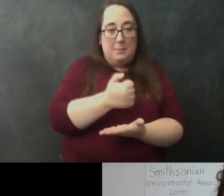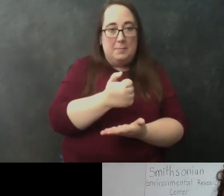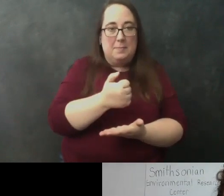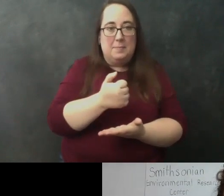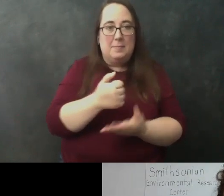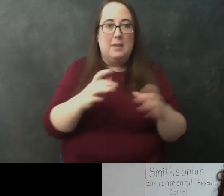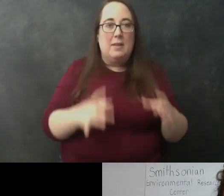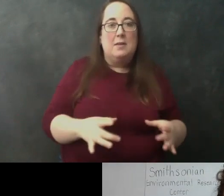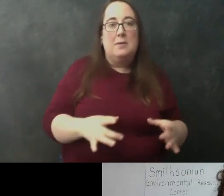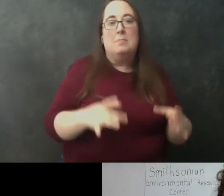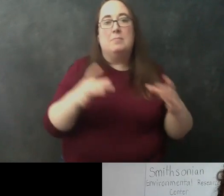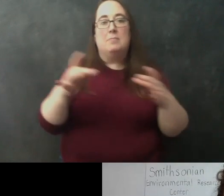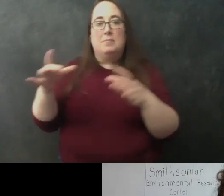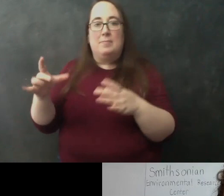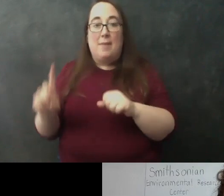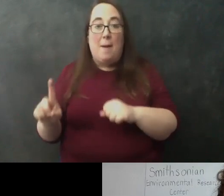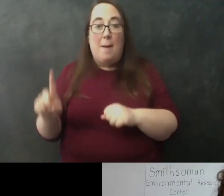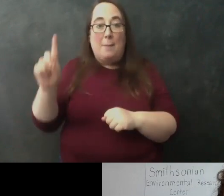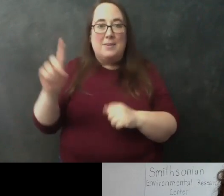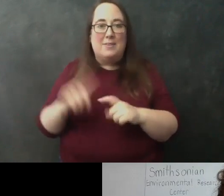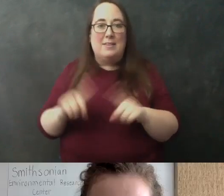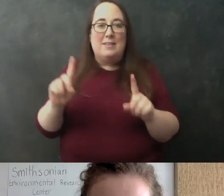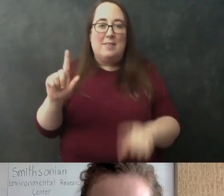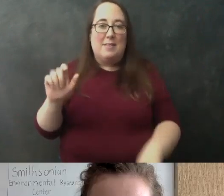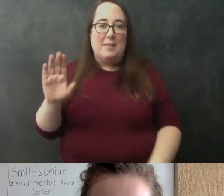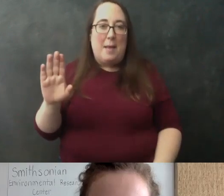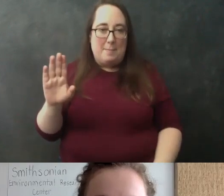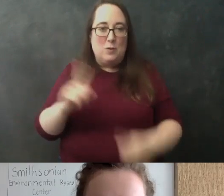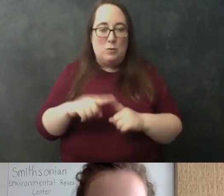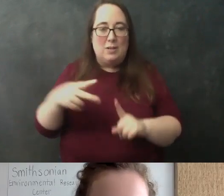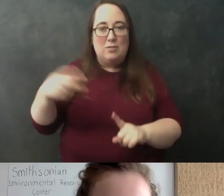this lab and i go upstairs to a different lab to continue the extraction process